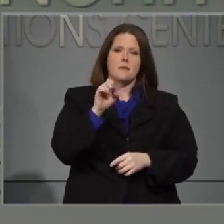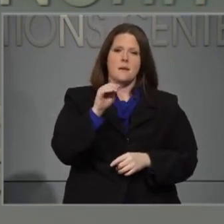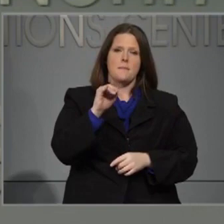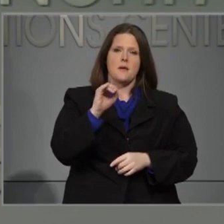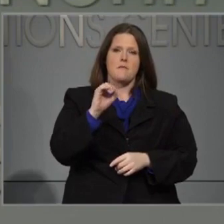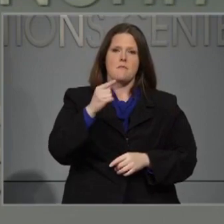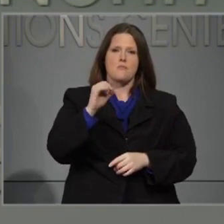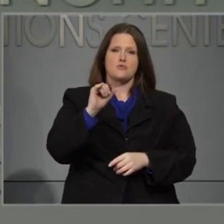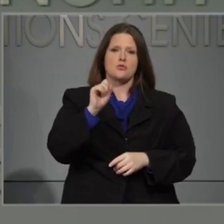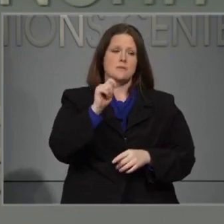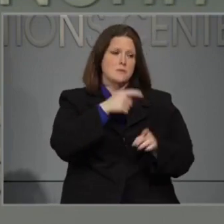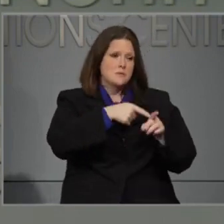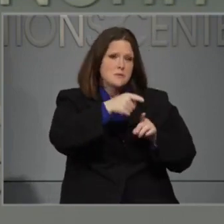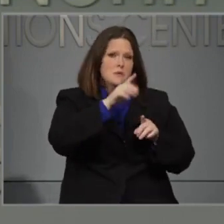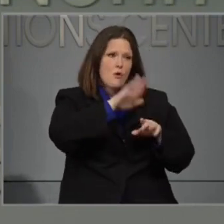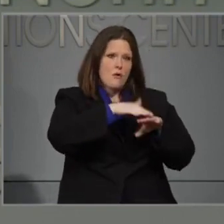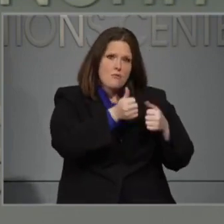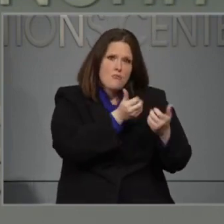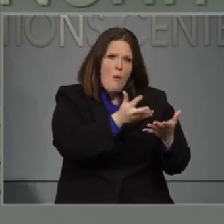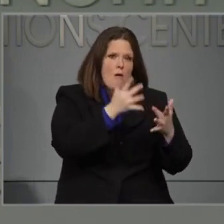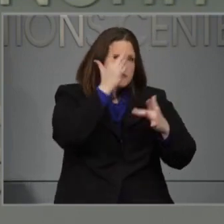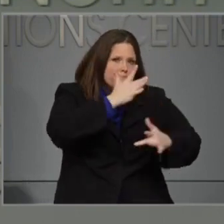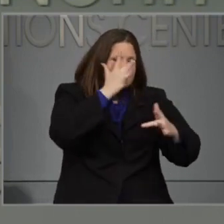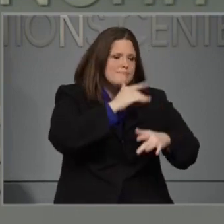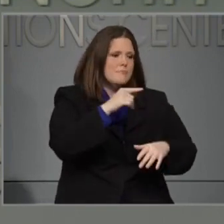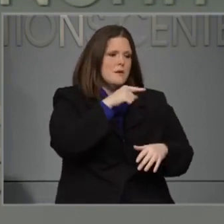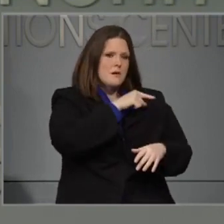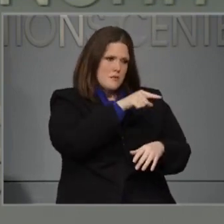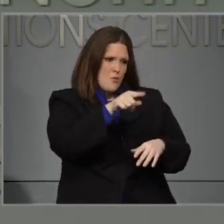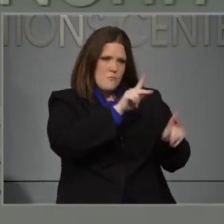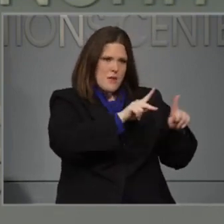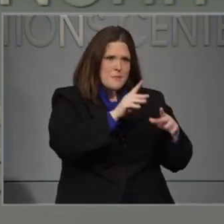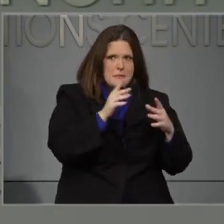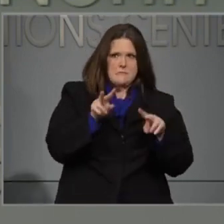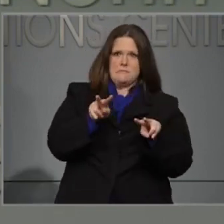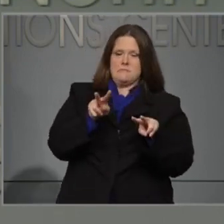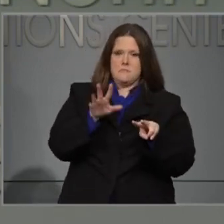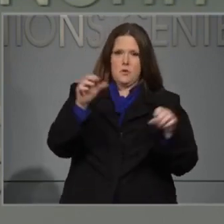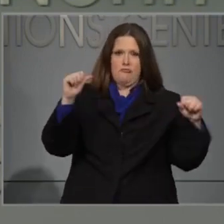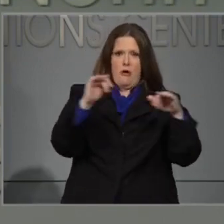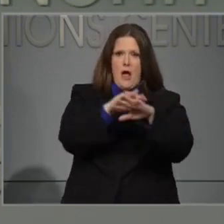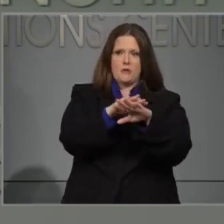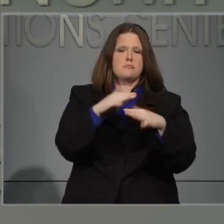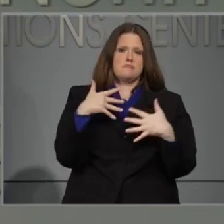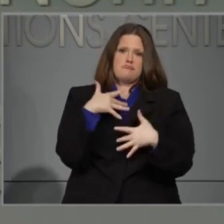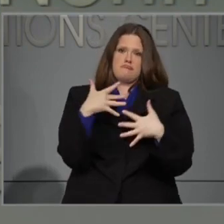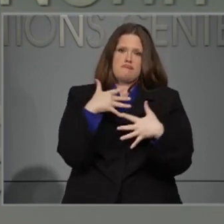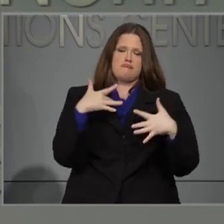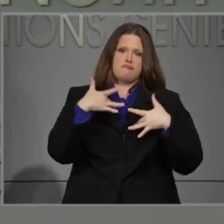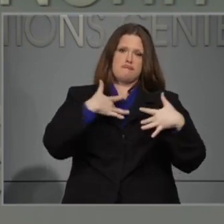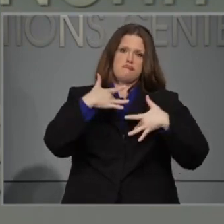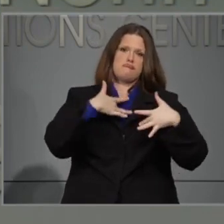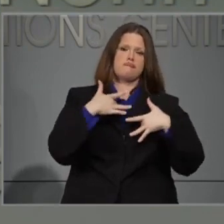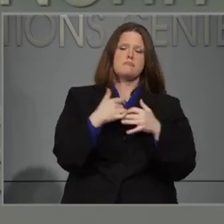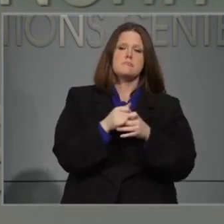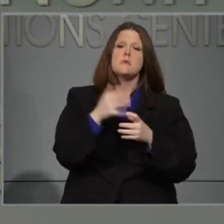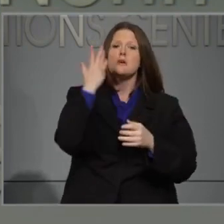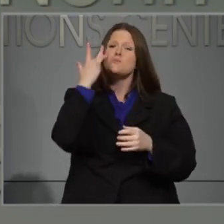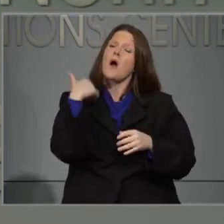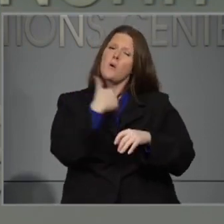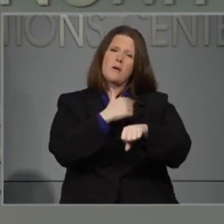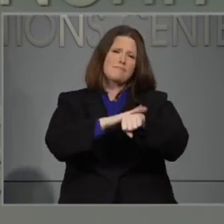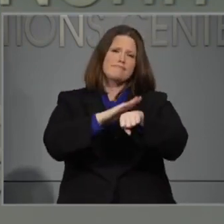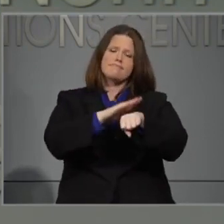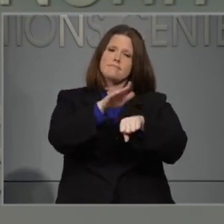tell people to avoid being in crowds if you can and even if you are,